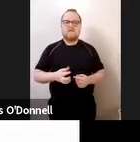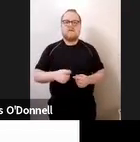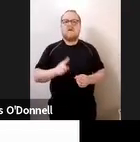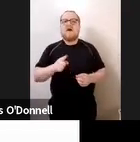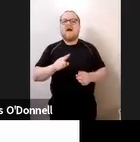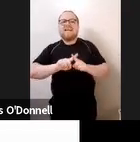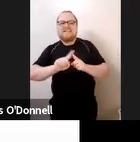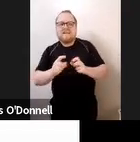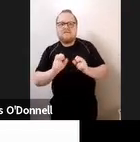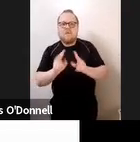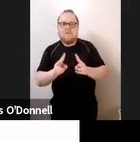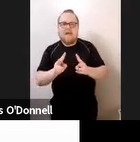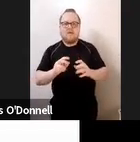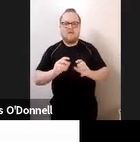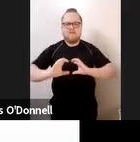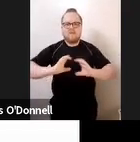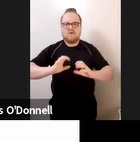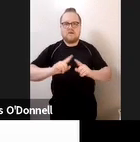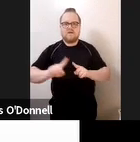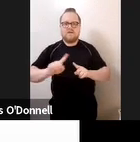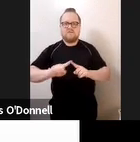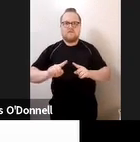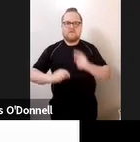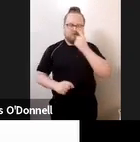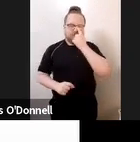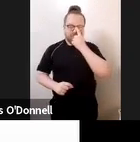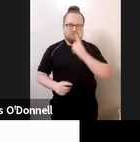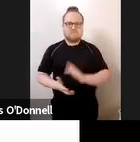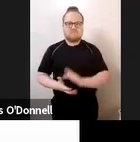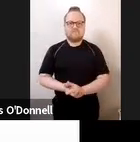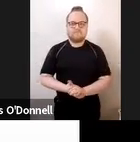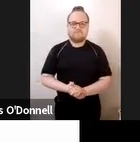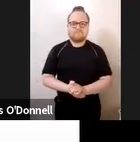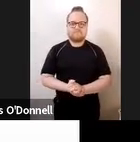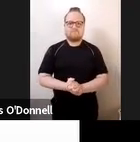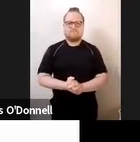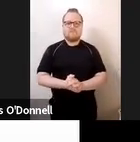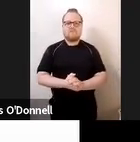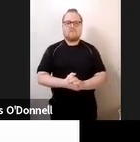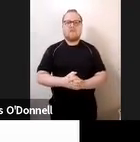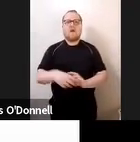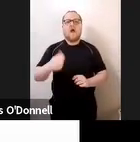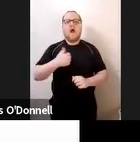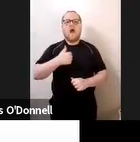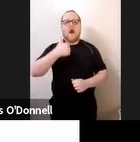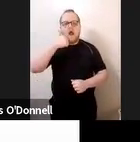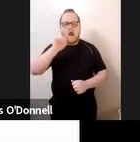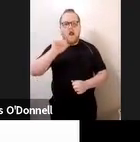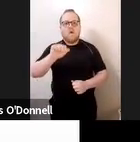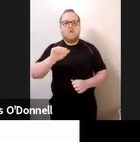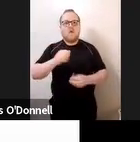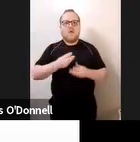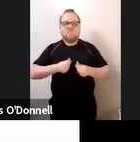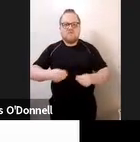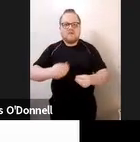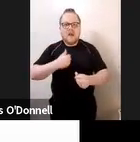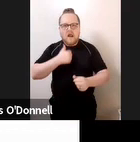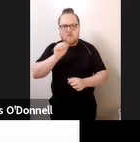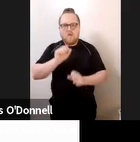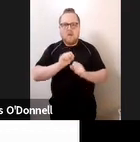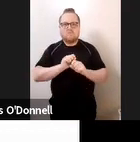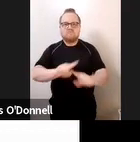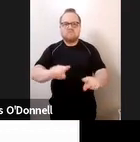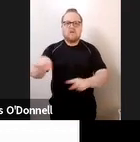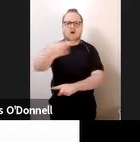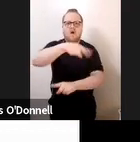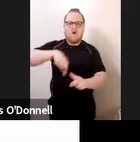challenges, Bertha and Daniel, but I'm going to send out those case scenarios as the resources at the end of this seminar,